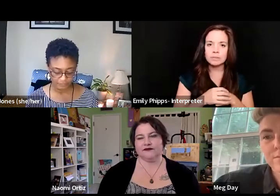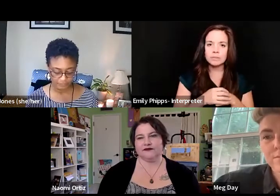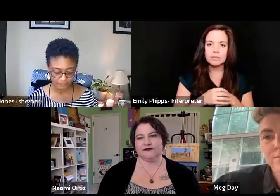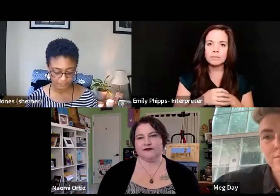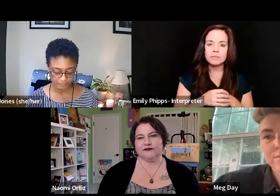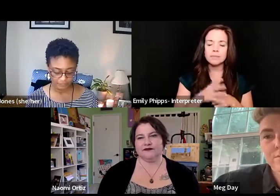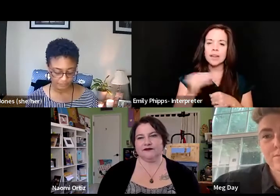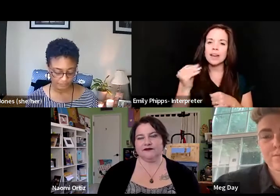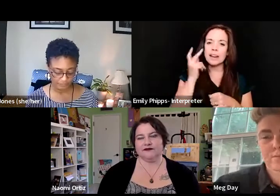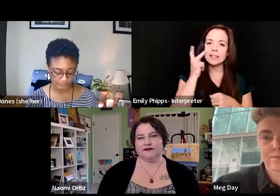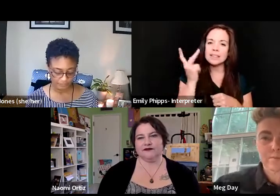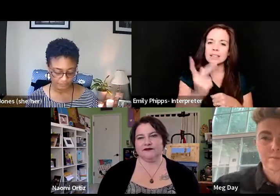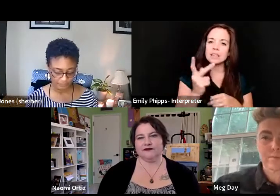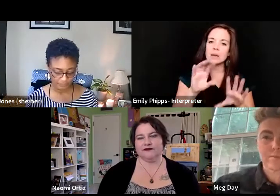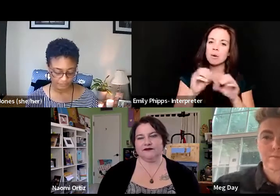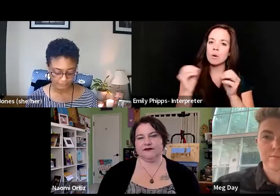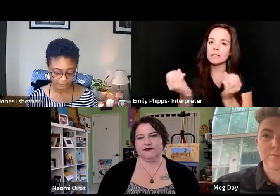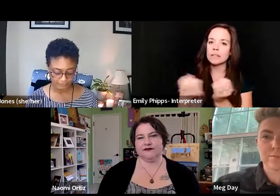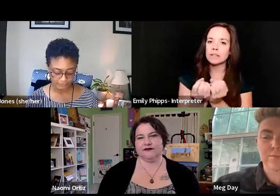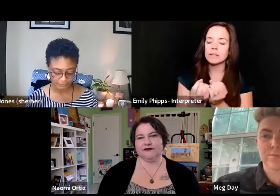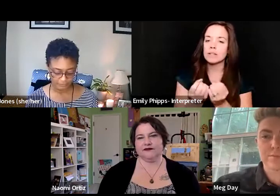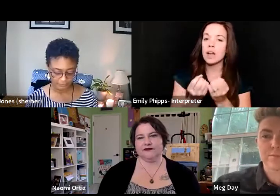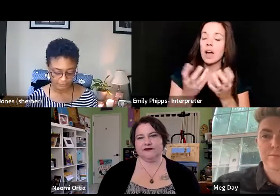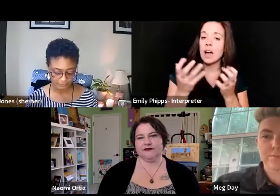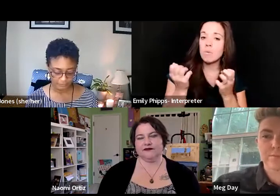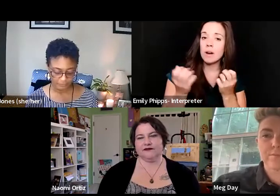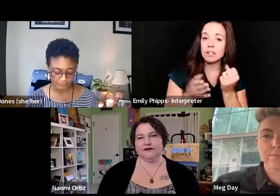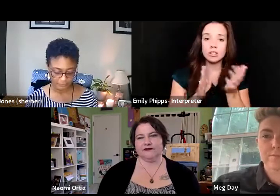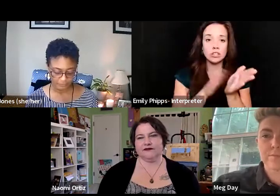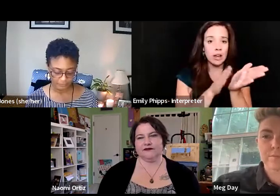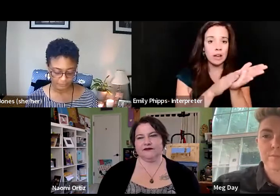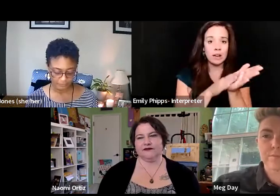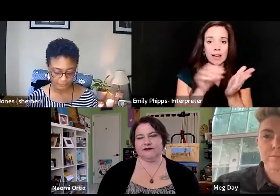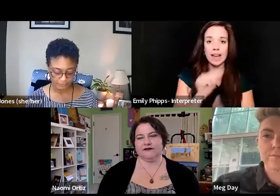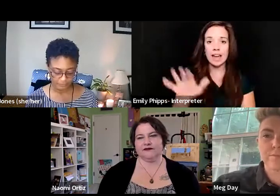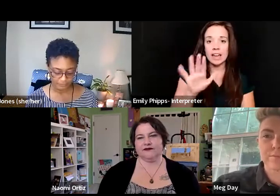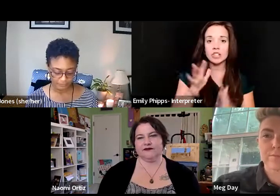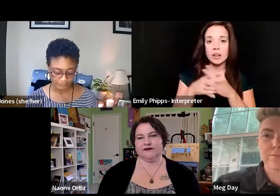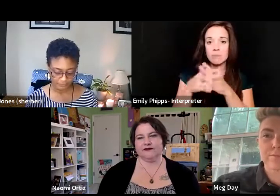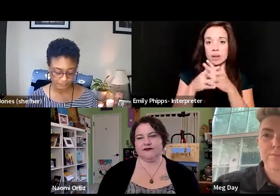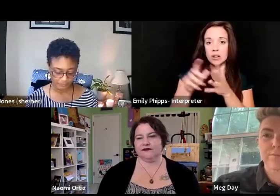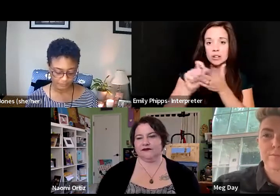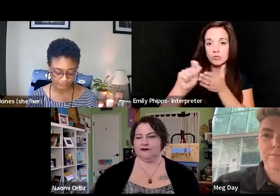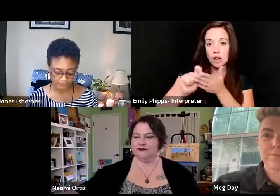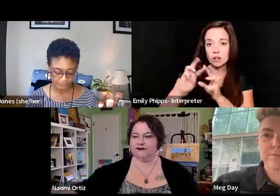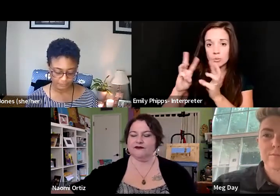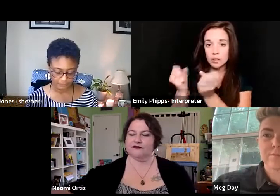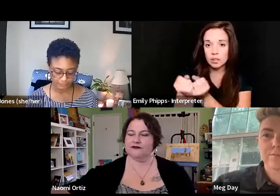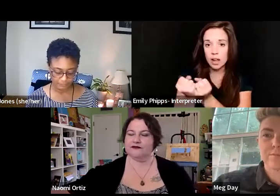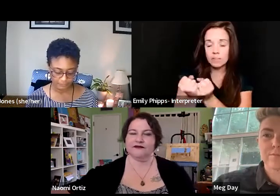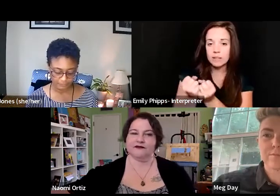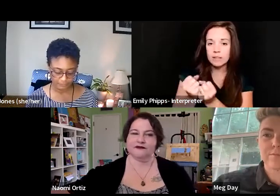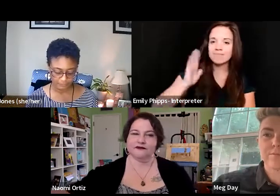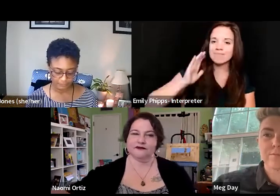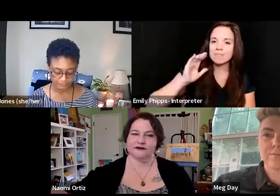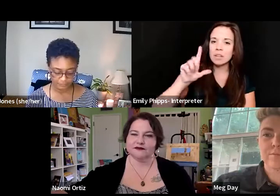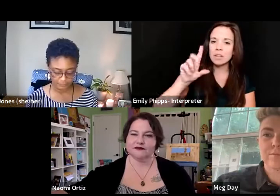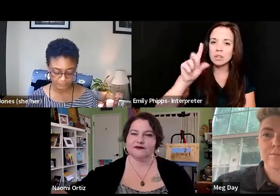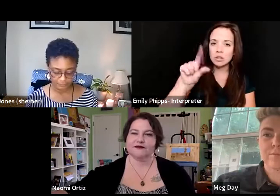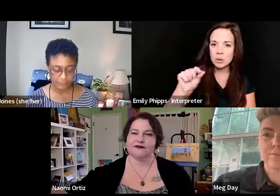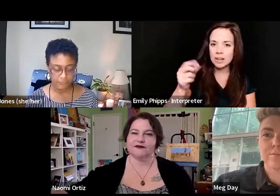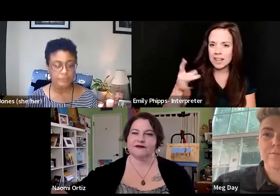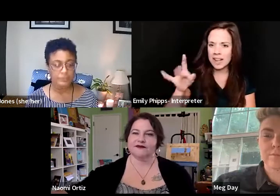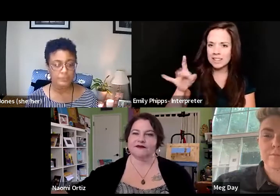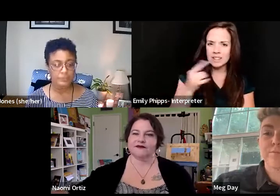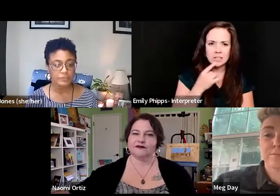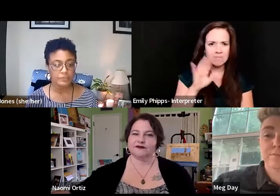do see some organizations, like I do want to shout out Asian American writers workshop who even back in 2018 when I was on care work tour, we're like, yeah, you know,